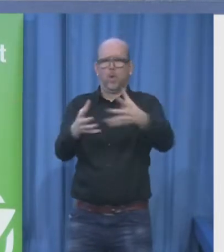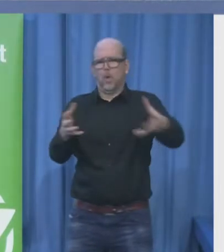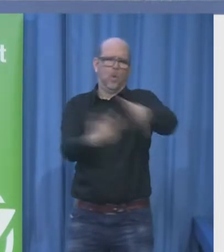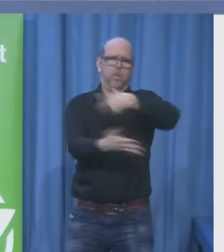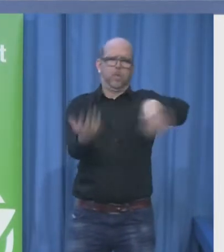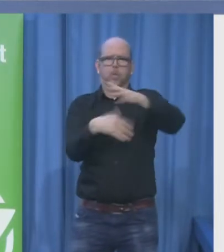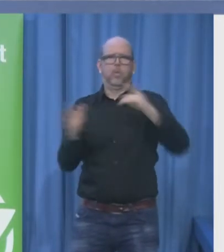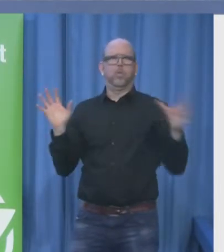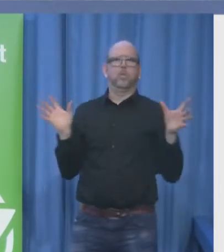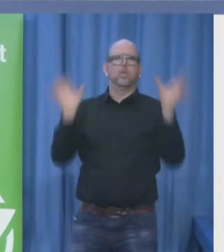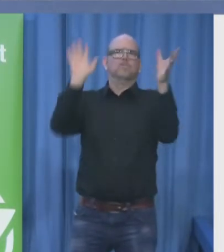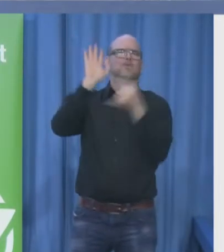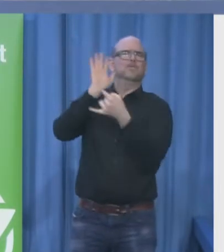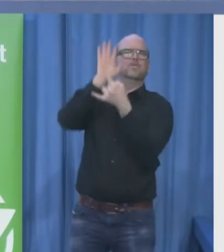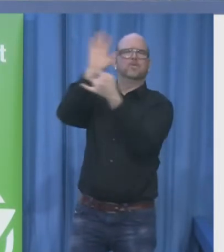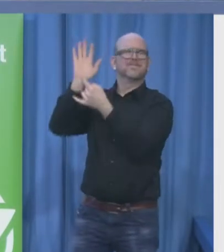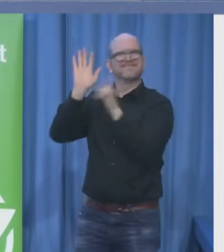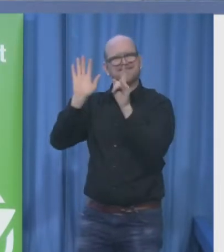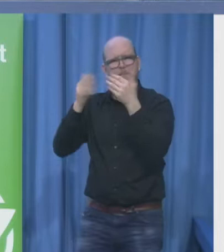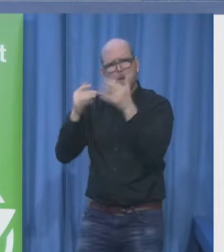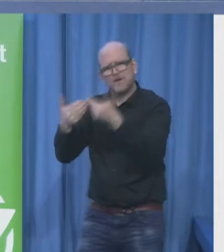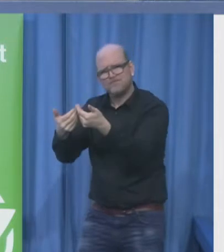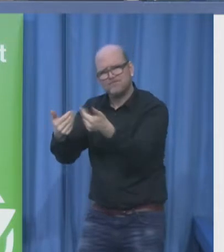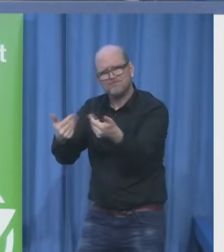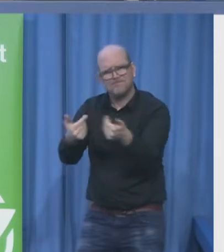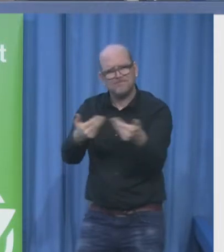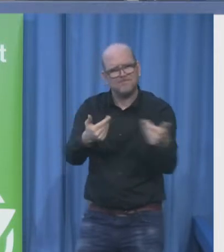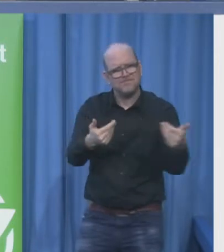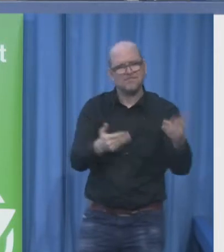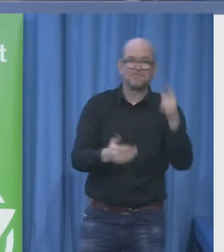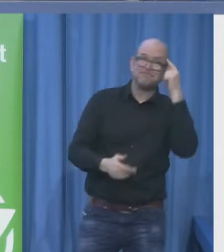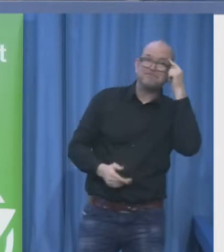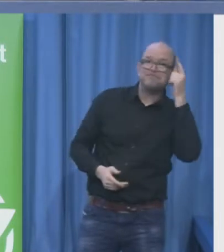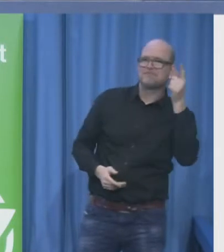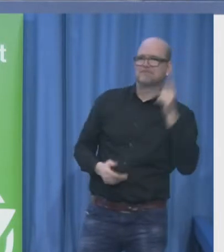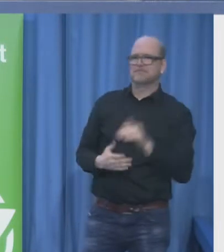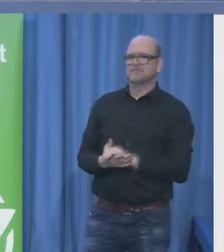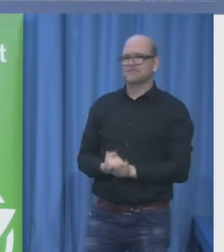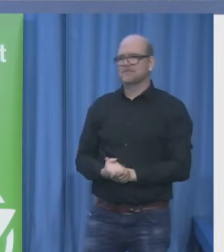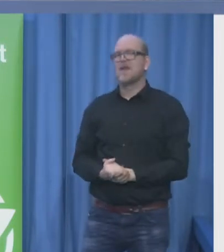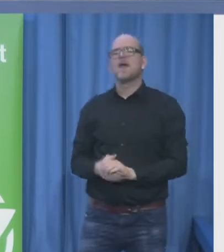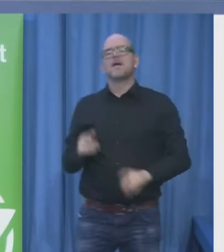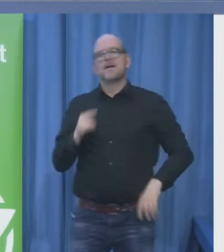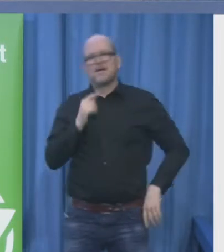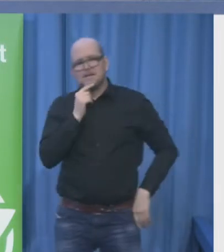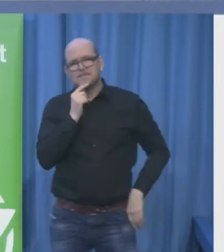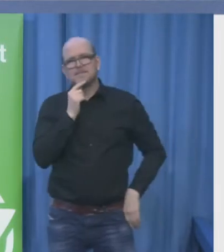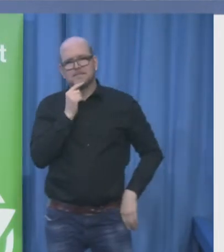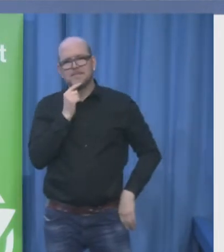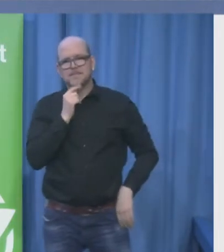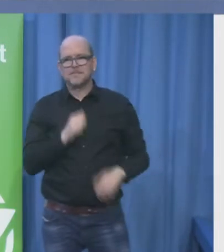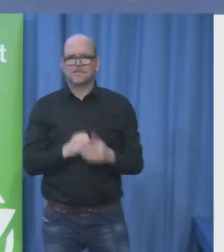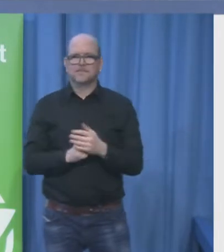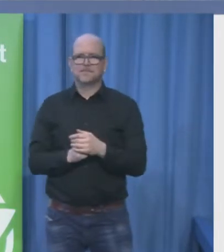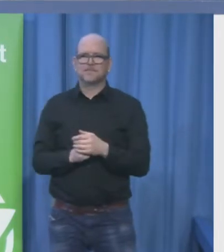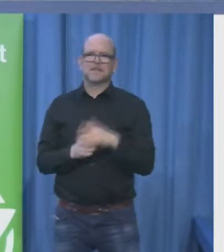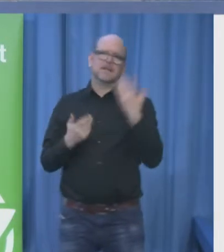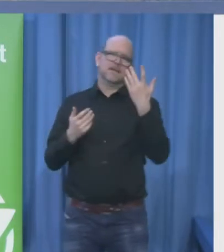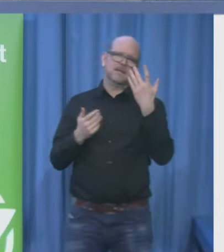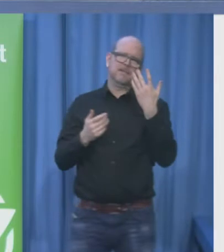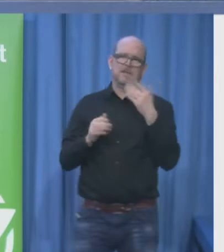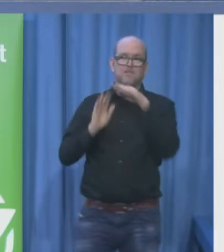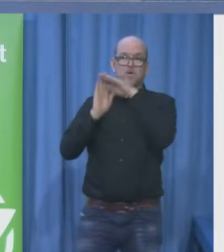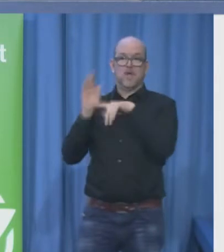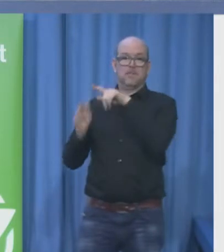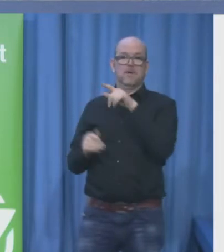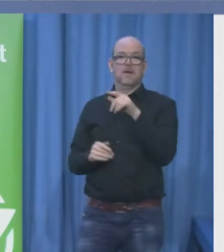made a point of ensuring that when they have a soap opera, one of the characters happens to be in a wheelchair, happens to have epilepsy.